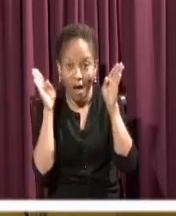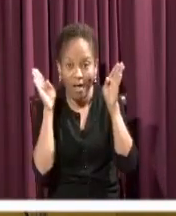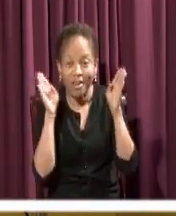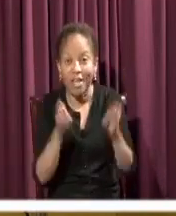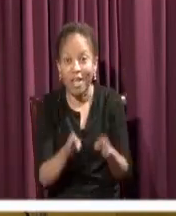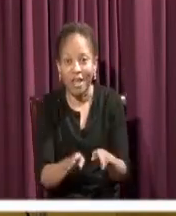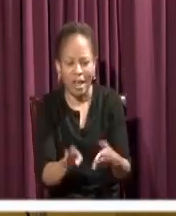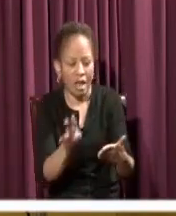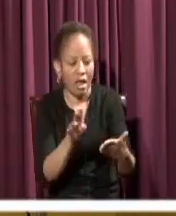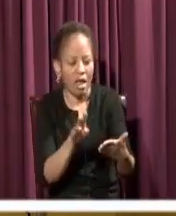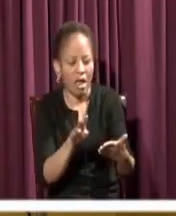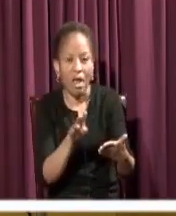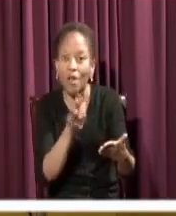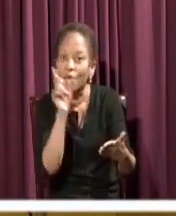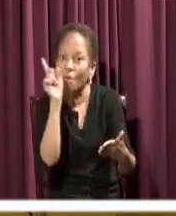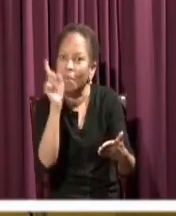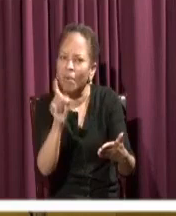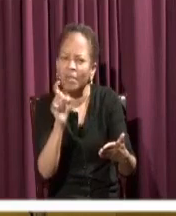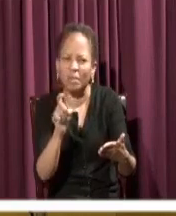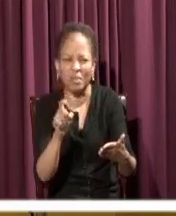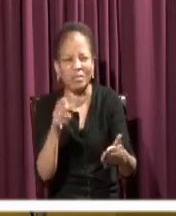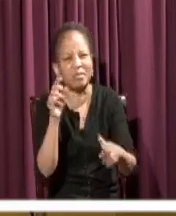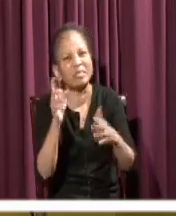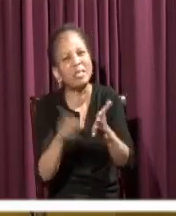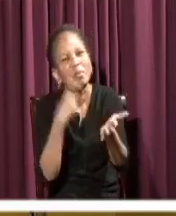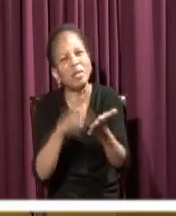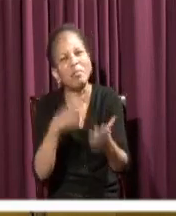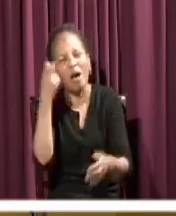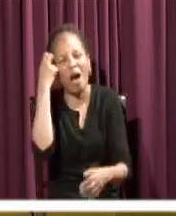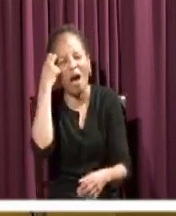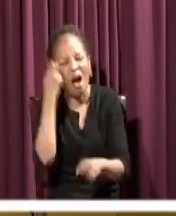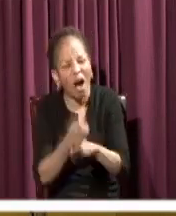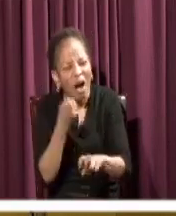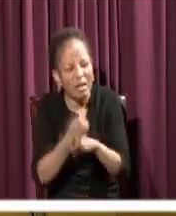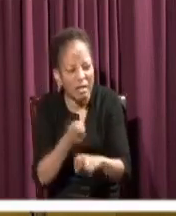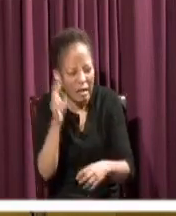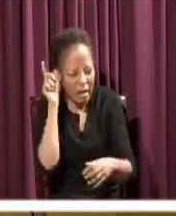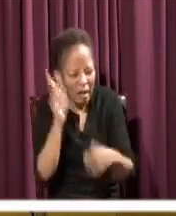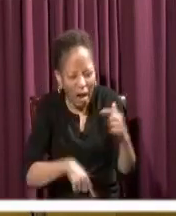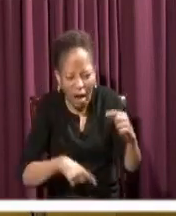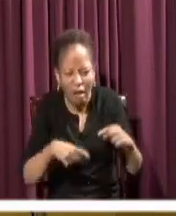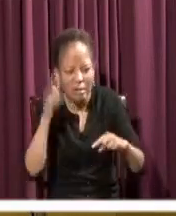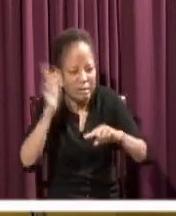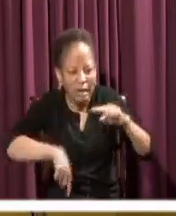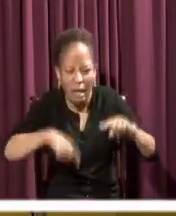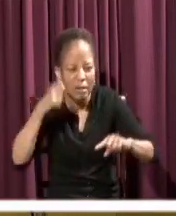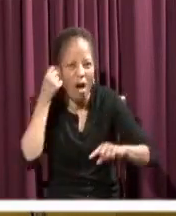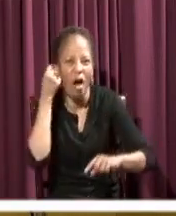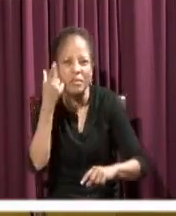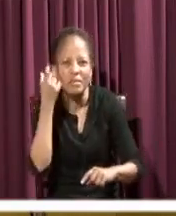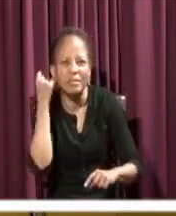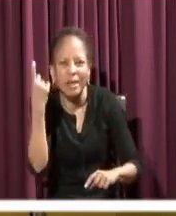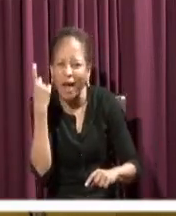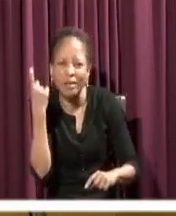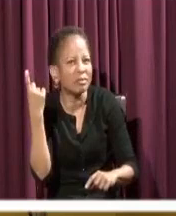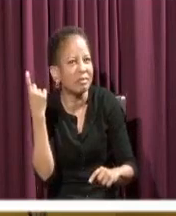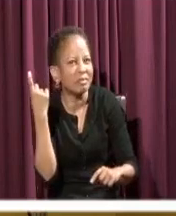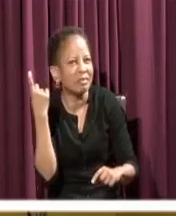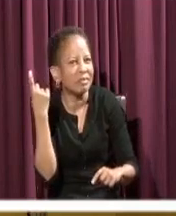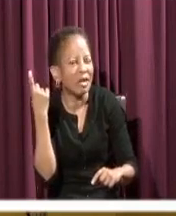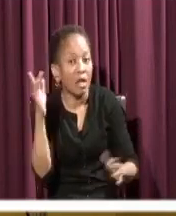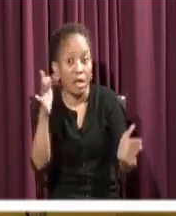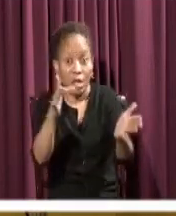for us sometimes to see the text. To hear it and to understand. So as we listen to the text, Jesus